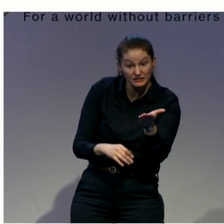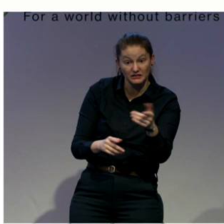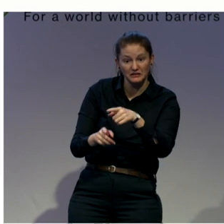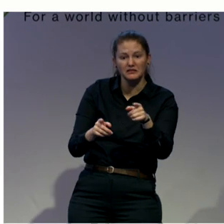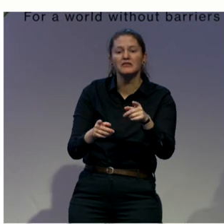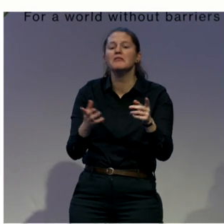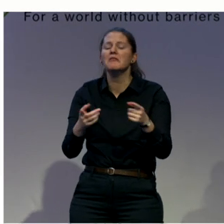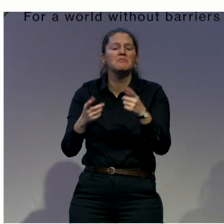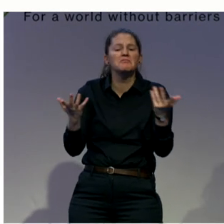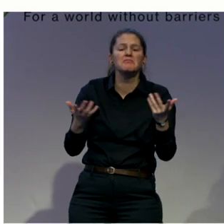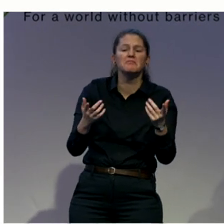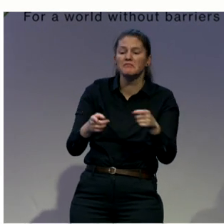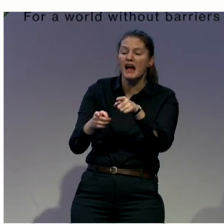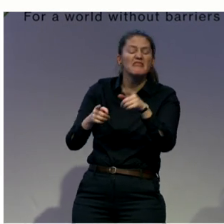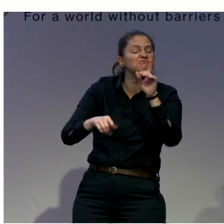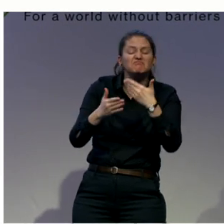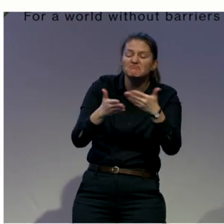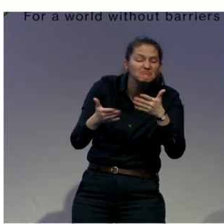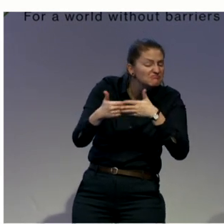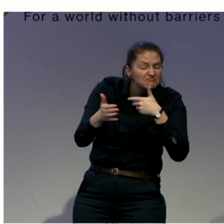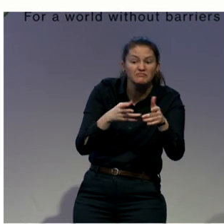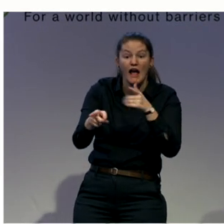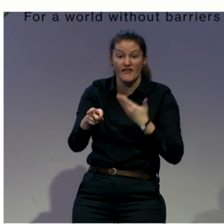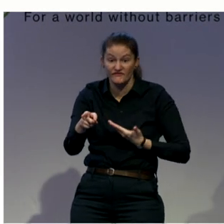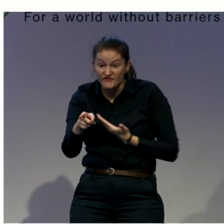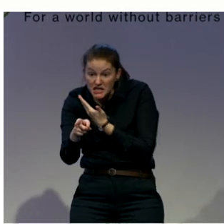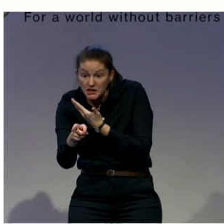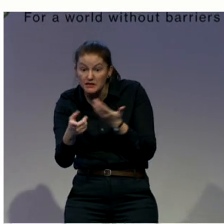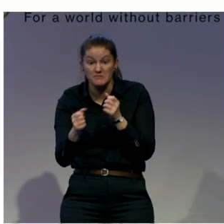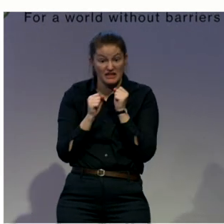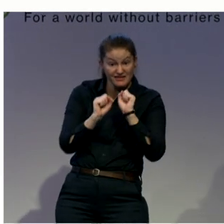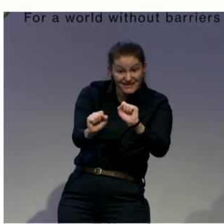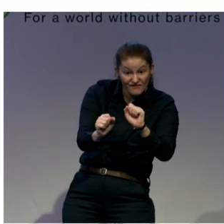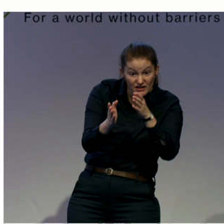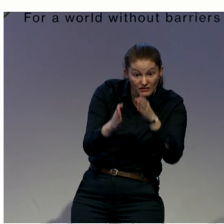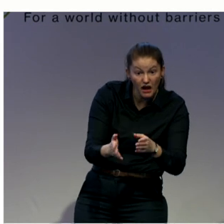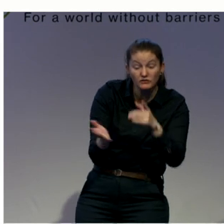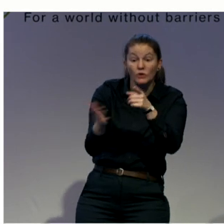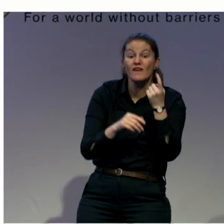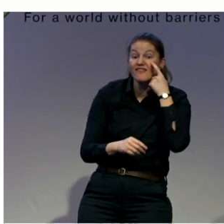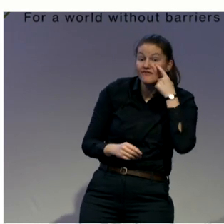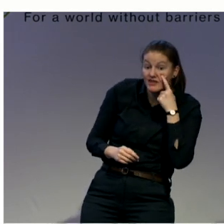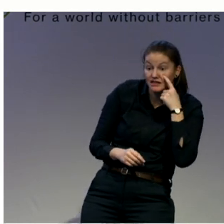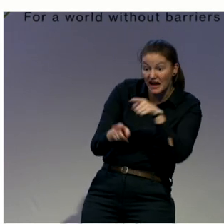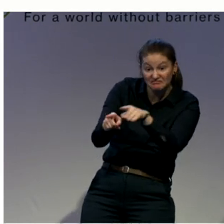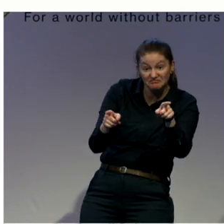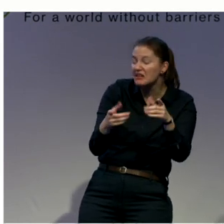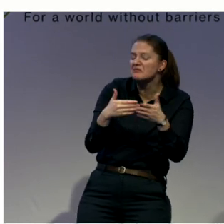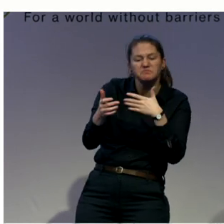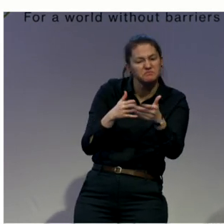Acting as victims, defendants, and witnesses, no? So, that's, of course, something that needs to be